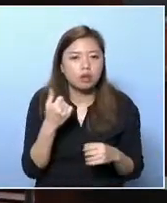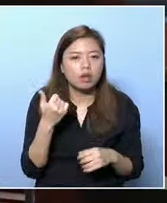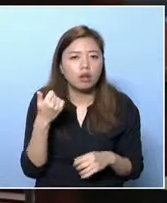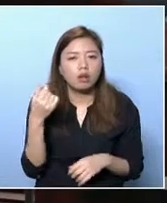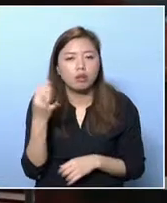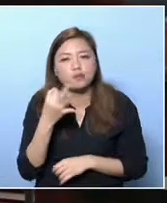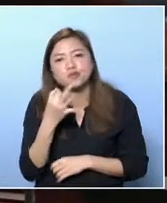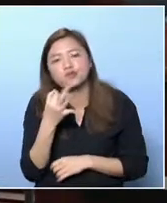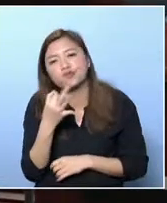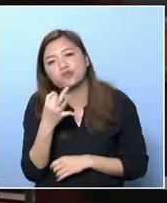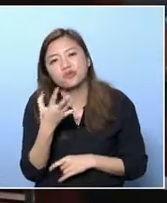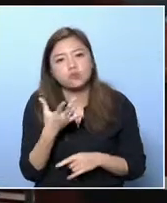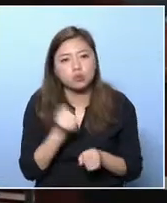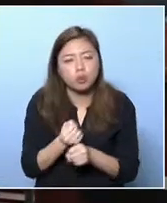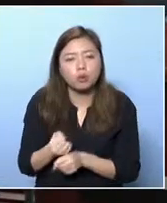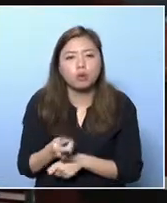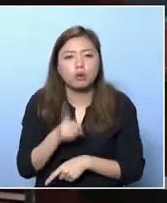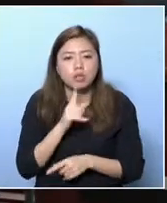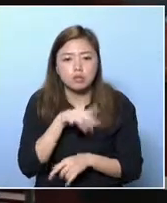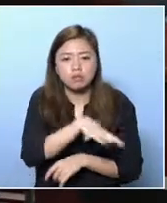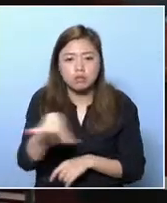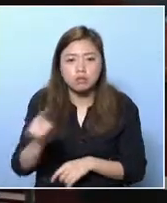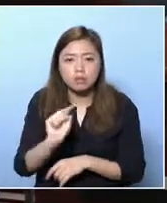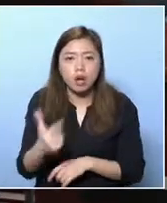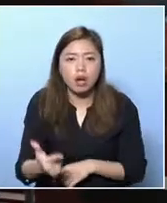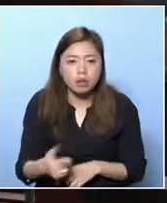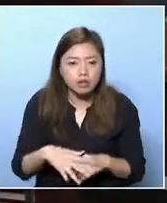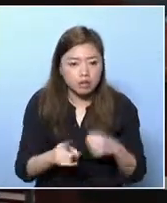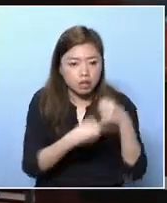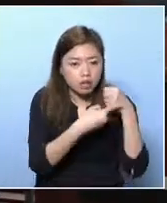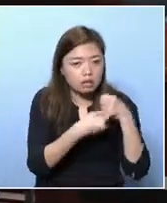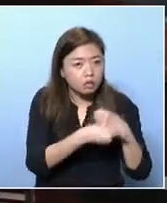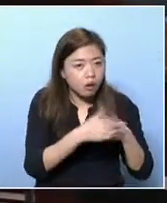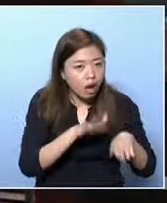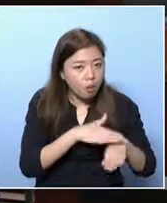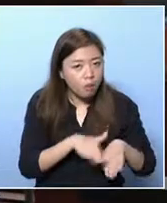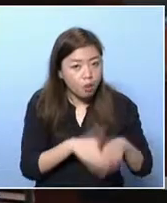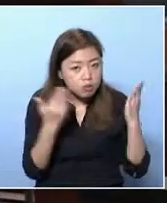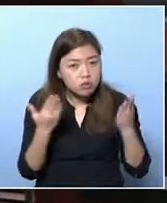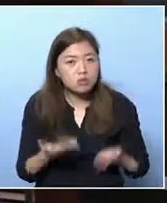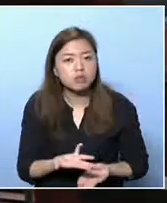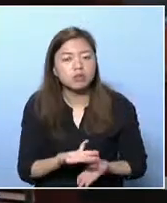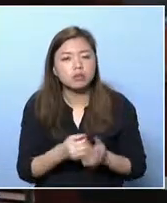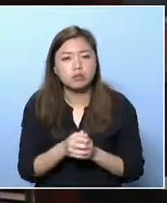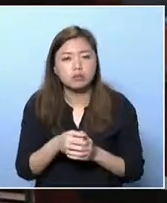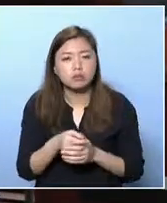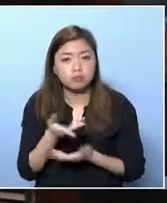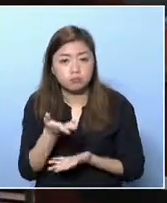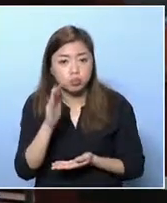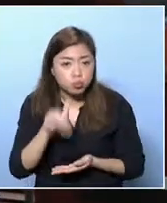We should promote primary health care more ambitiously,